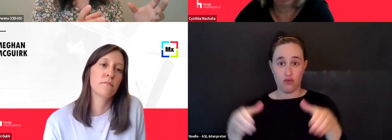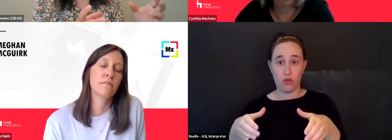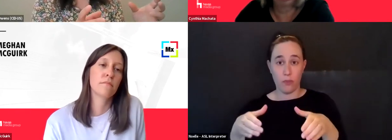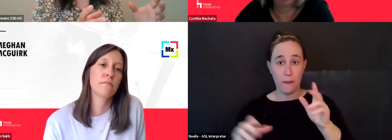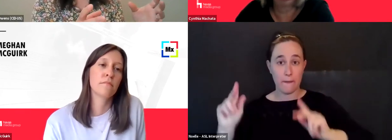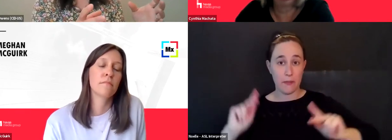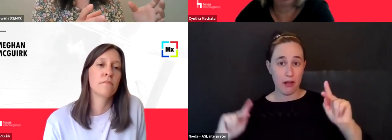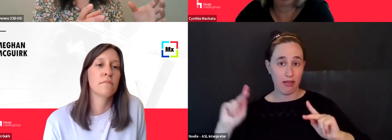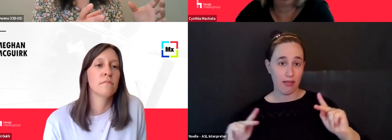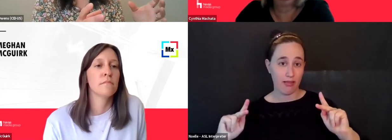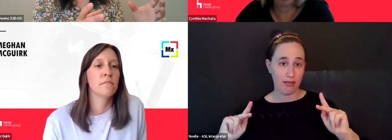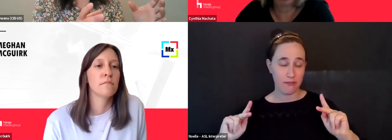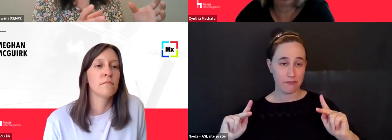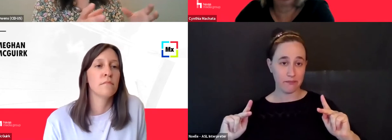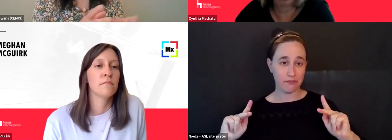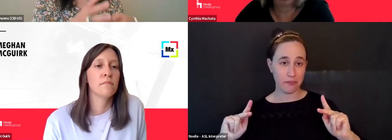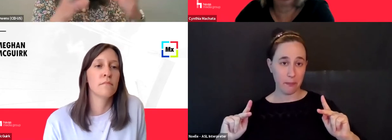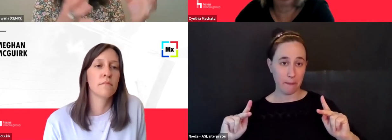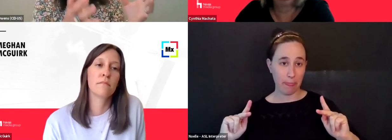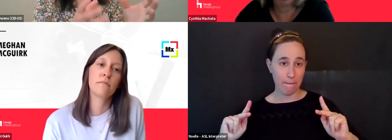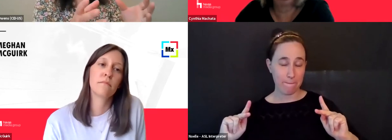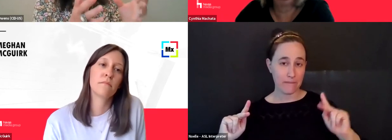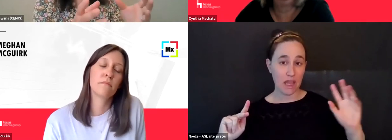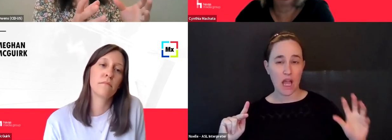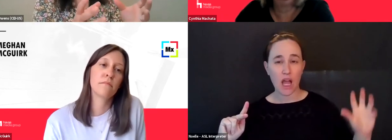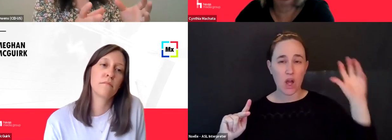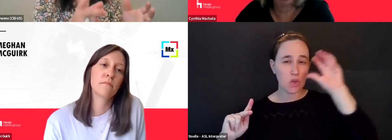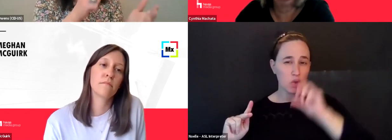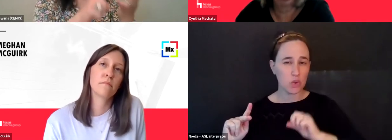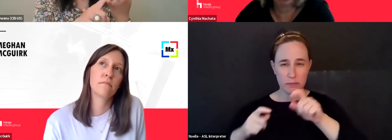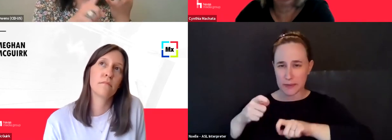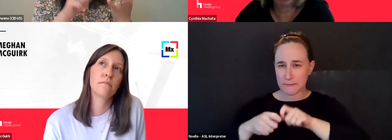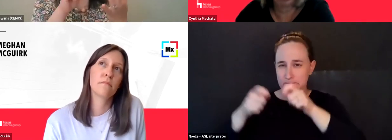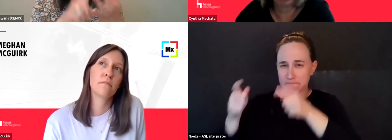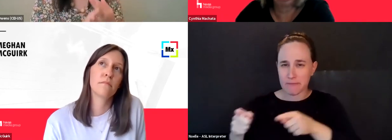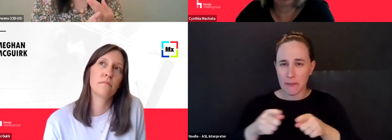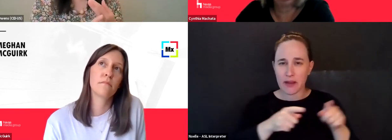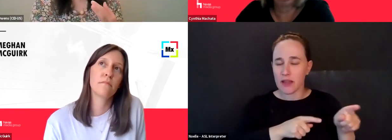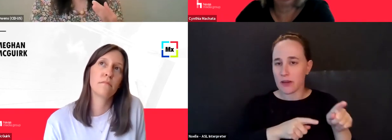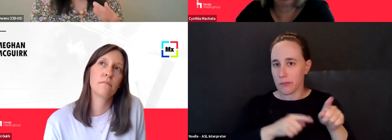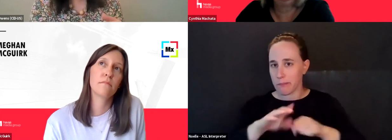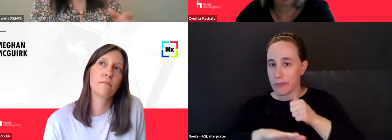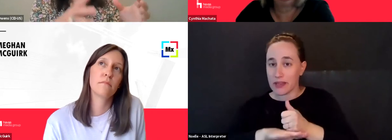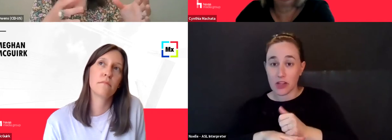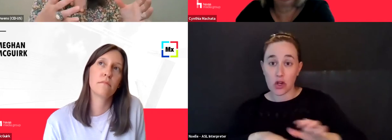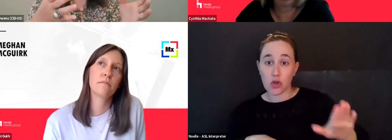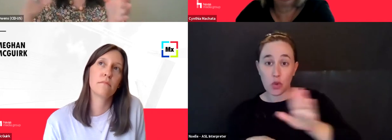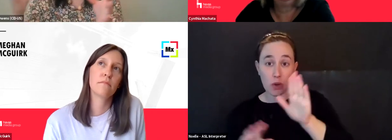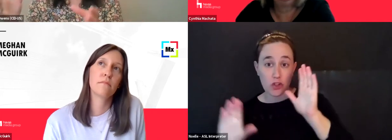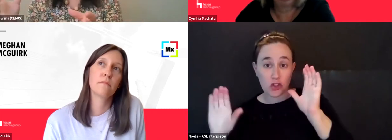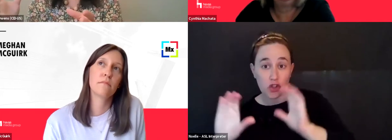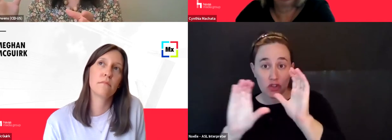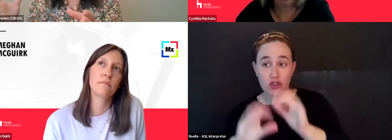instead of, uh, you know, and just assume certain things about you based on what you searched on, what you clicked on.